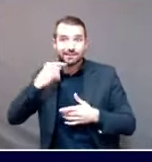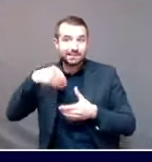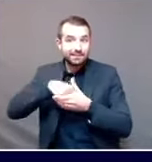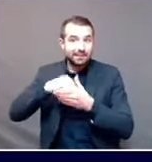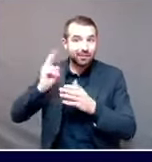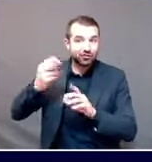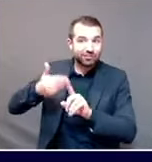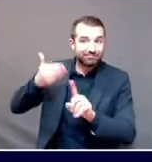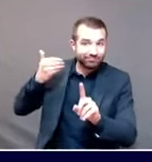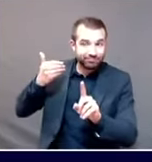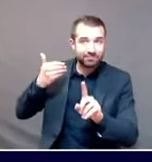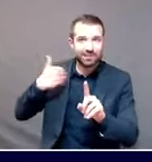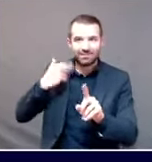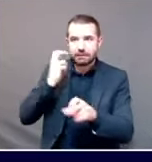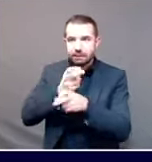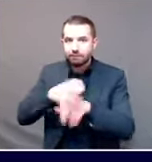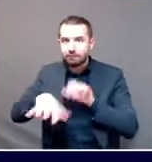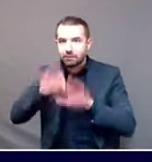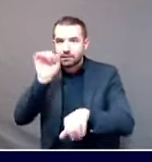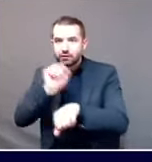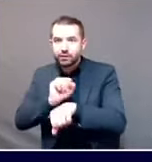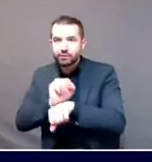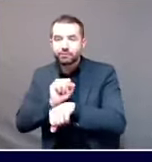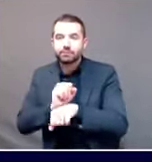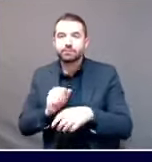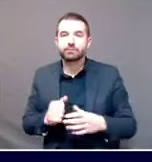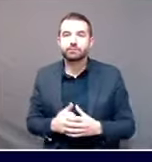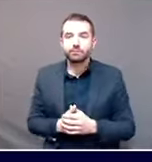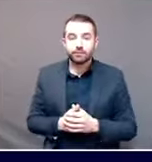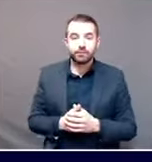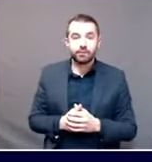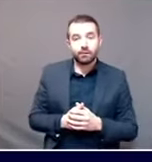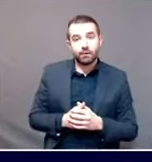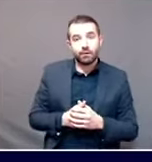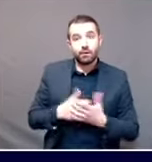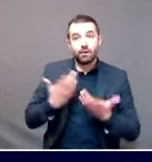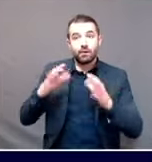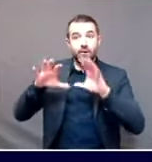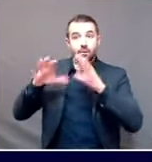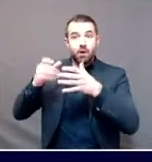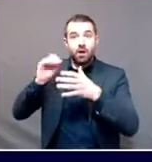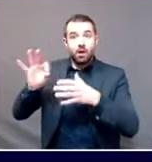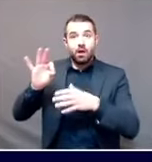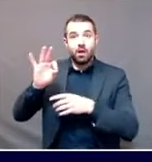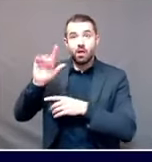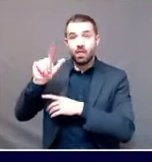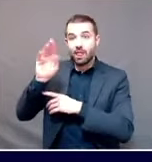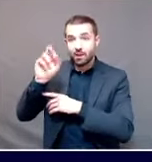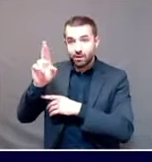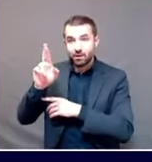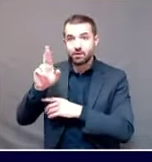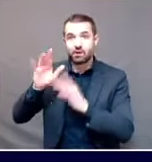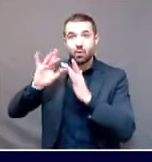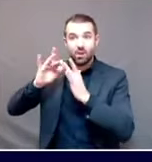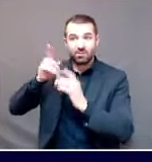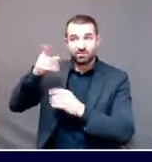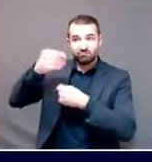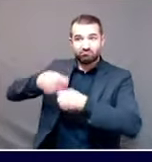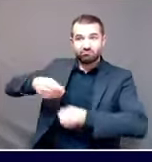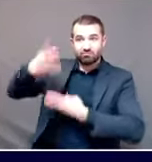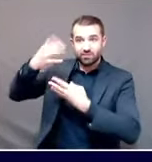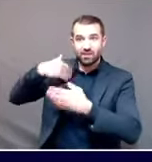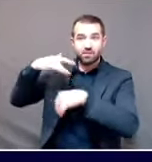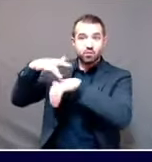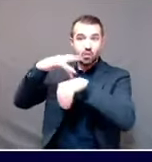personalized assistance. Going online at the Department of Labor, there are ways that people can find a 1-800 number